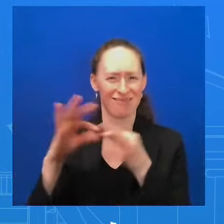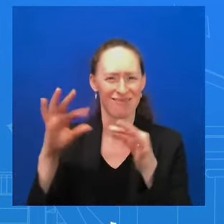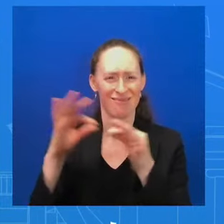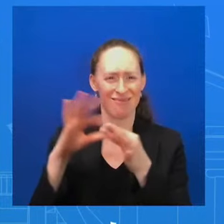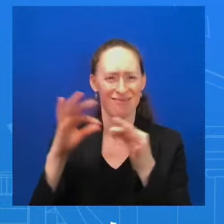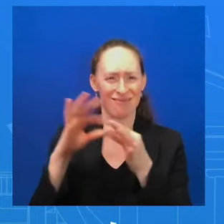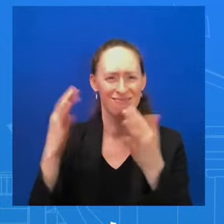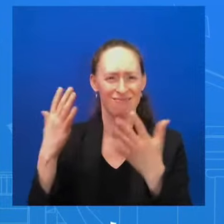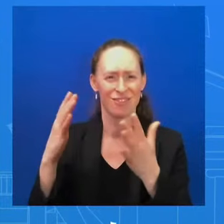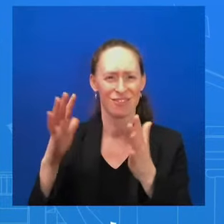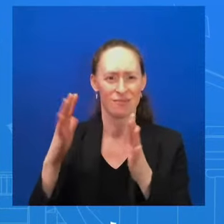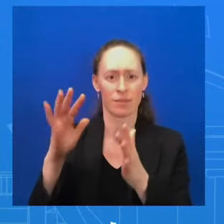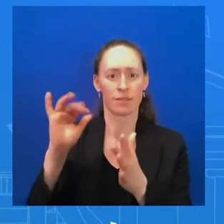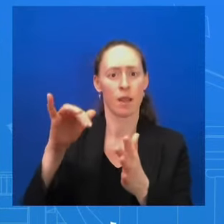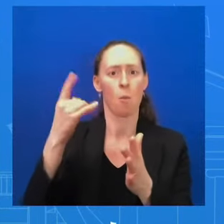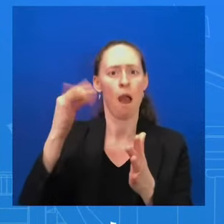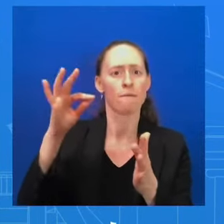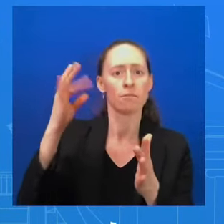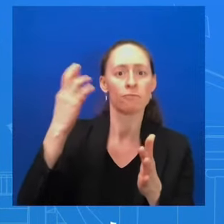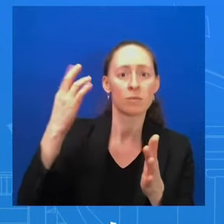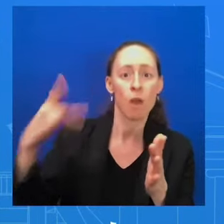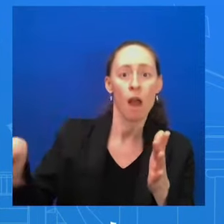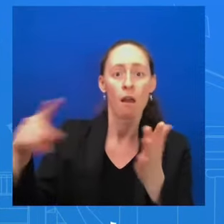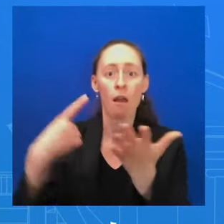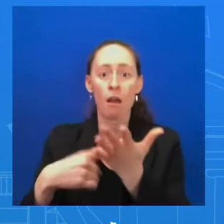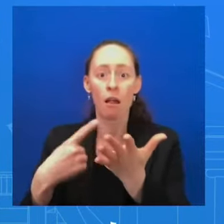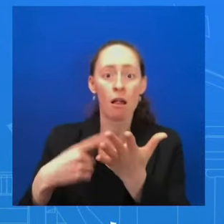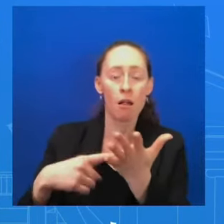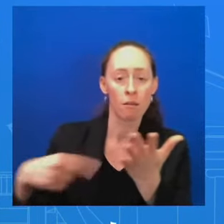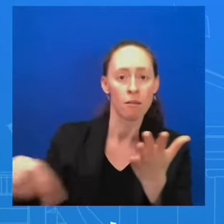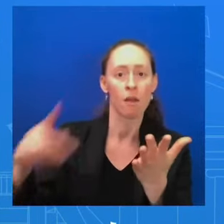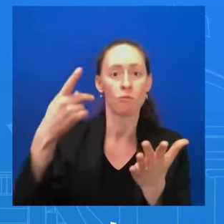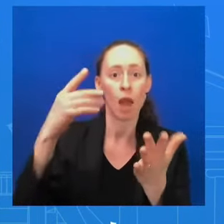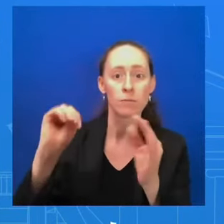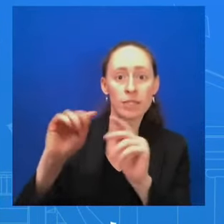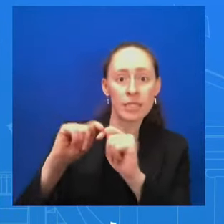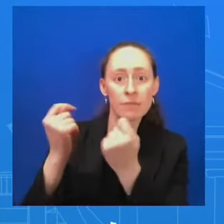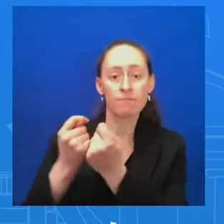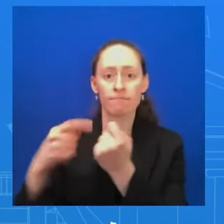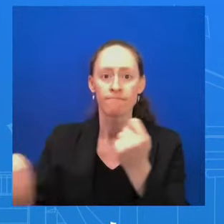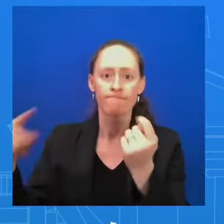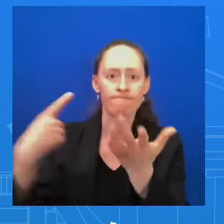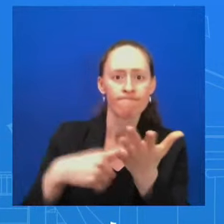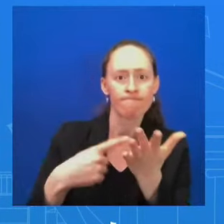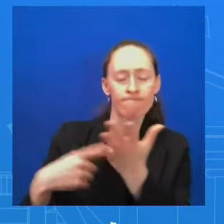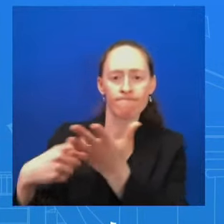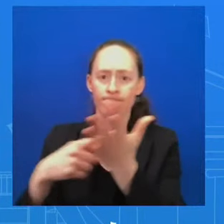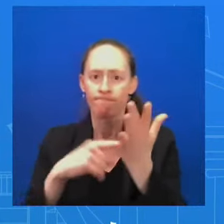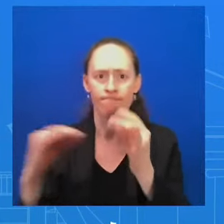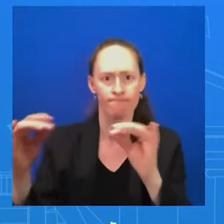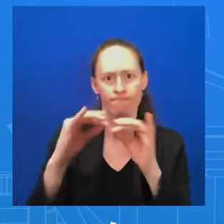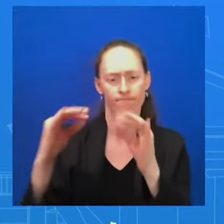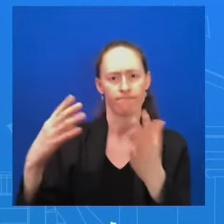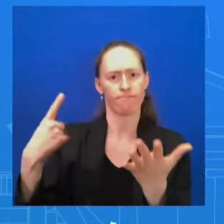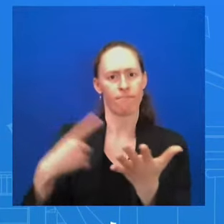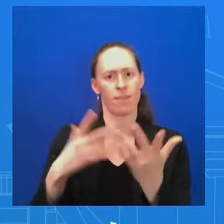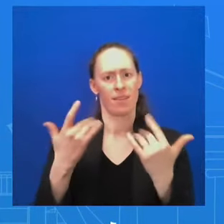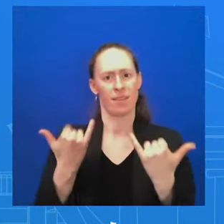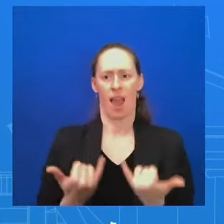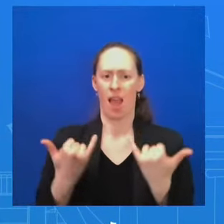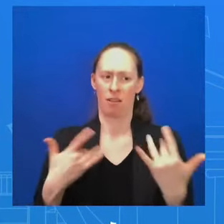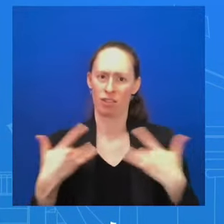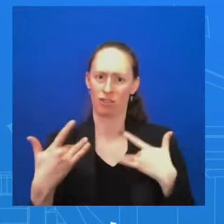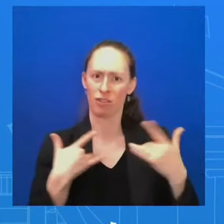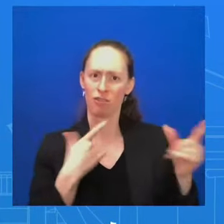team and the prime minister's team came together to talk about their RAFA, potential RAFA operations, because he believes that